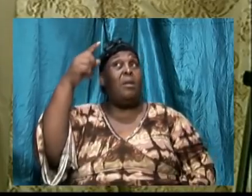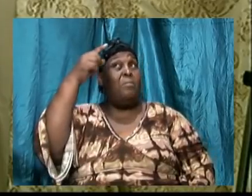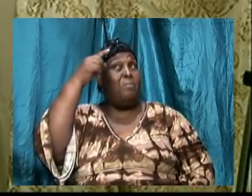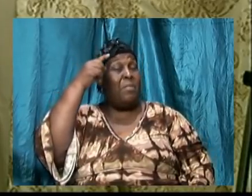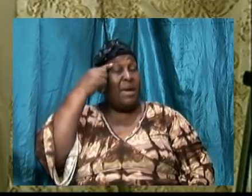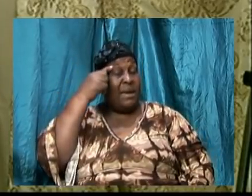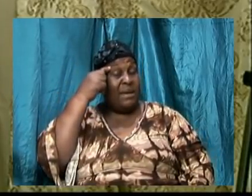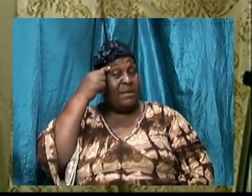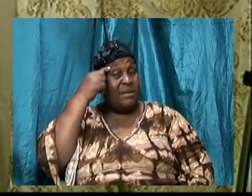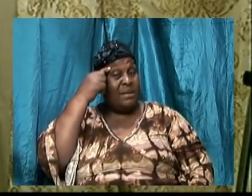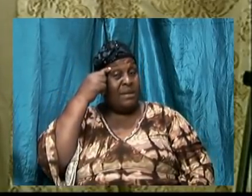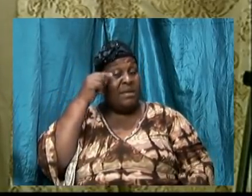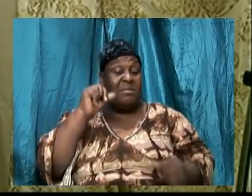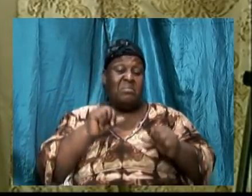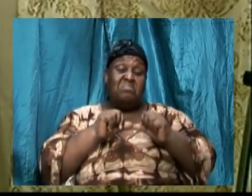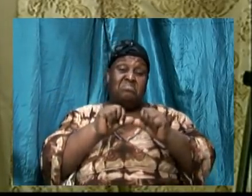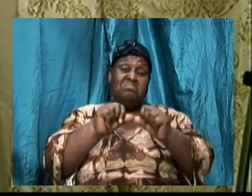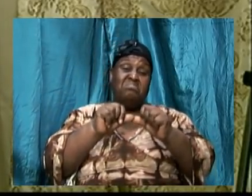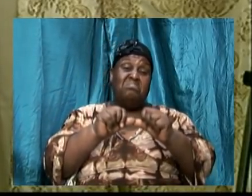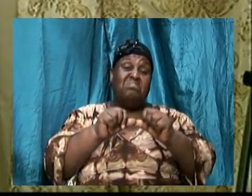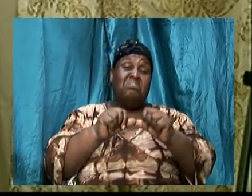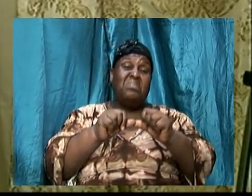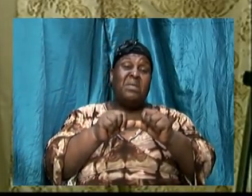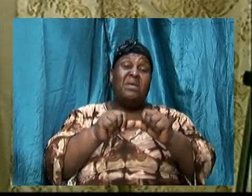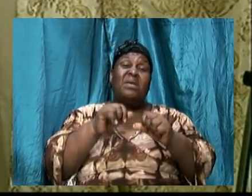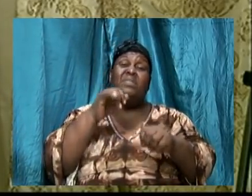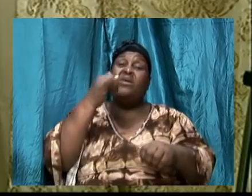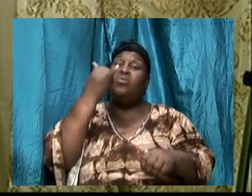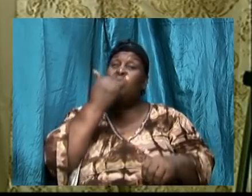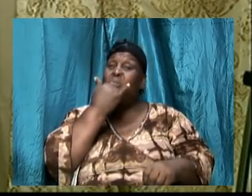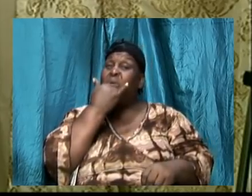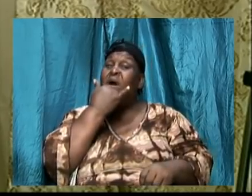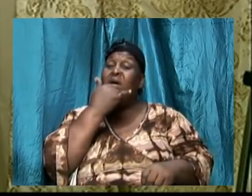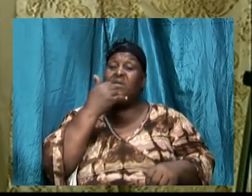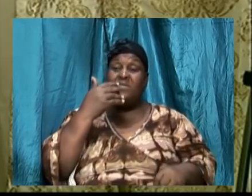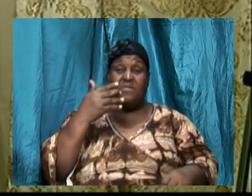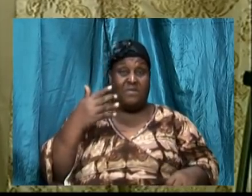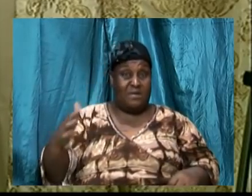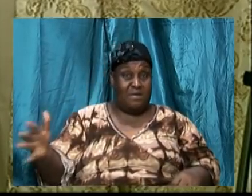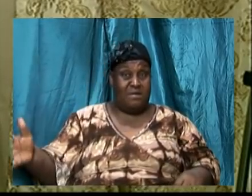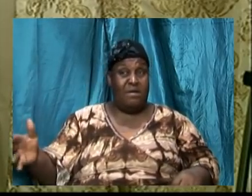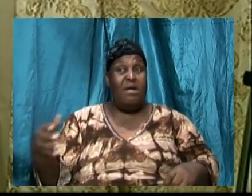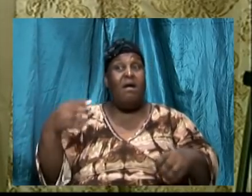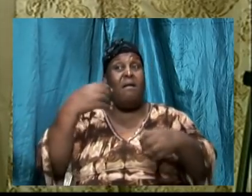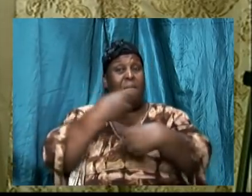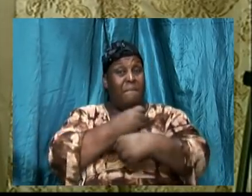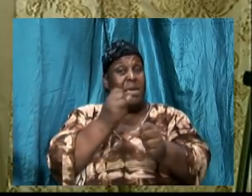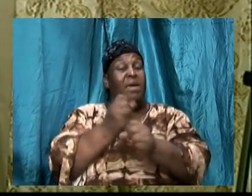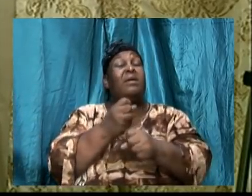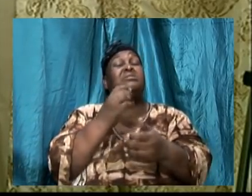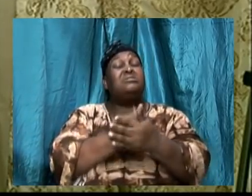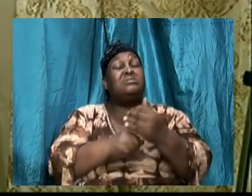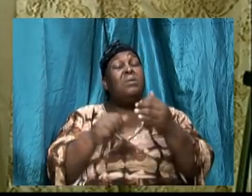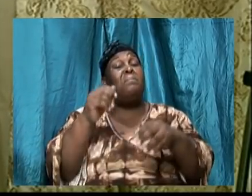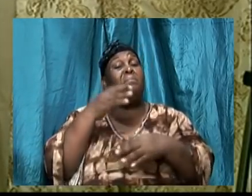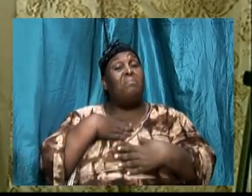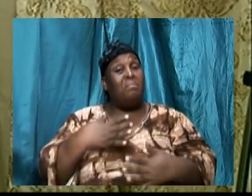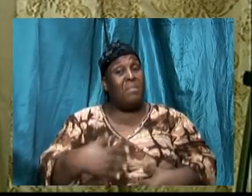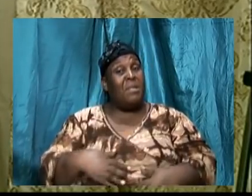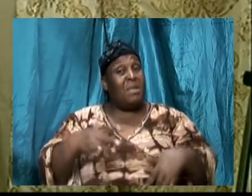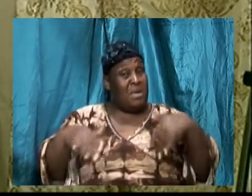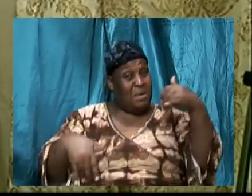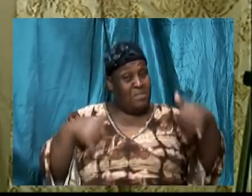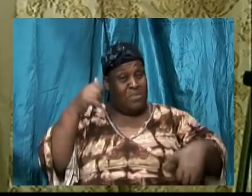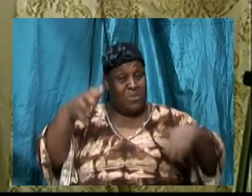constantly thinks negative things can cause somebody's emotion to be broken down. We